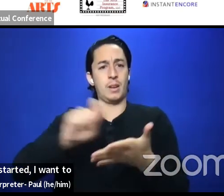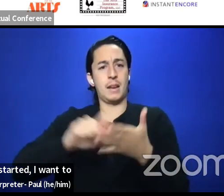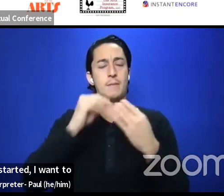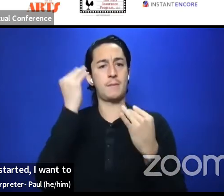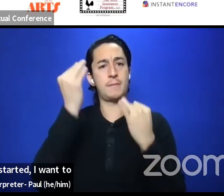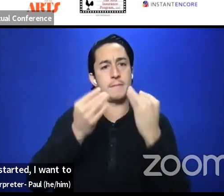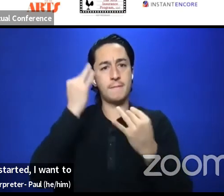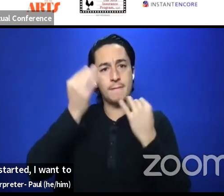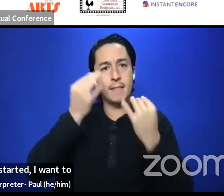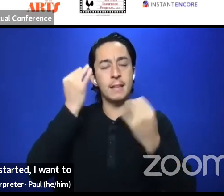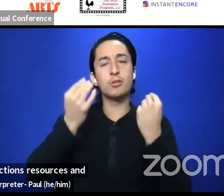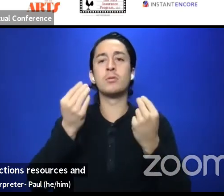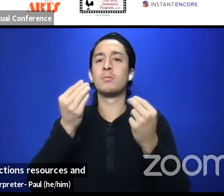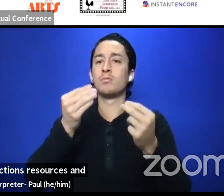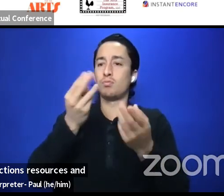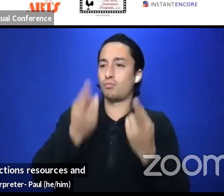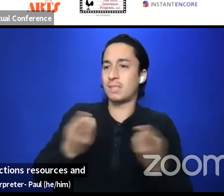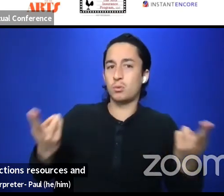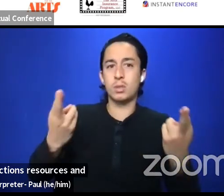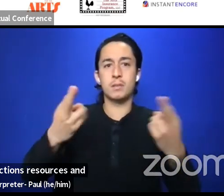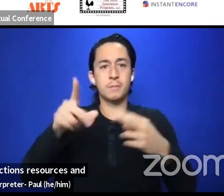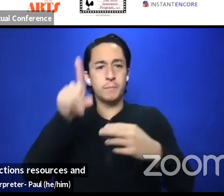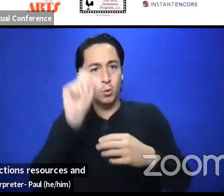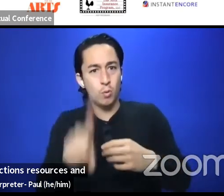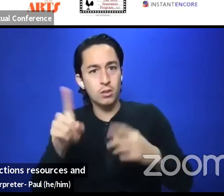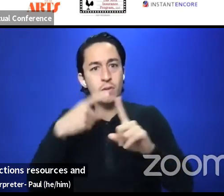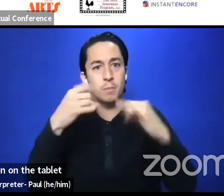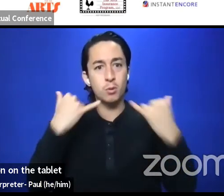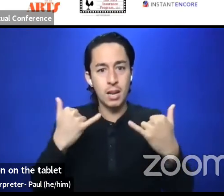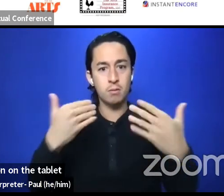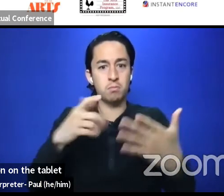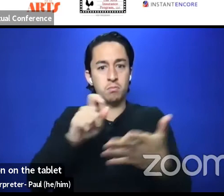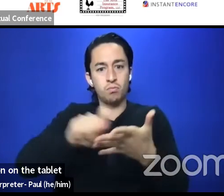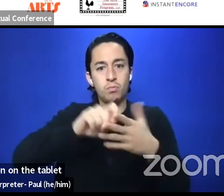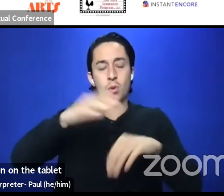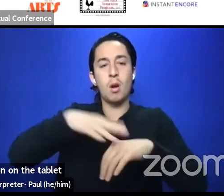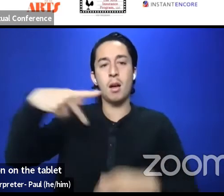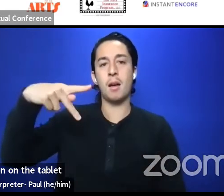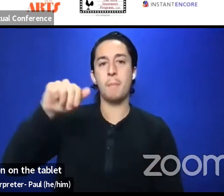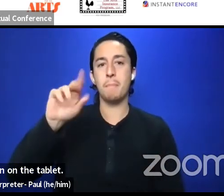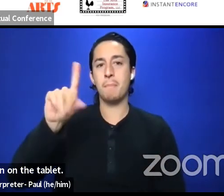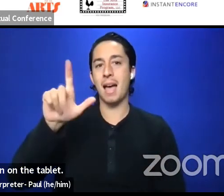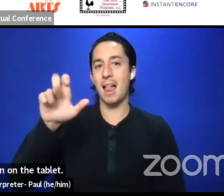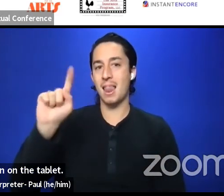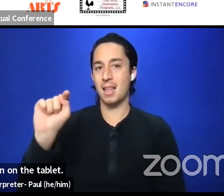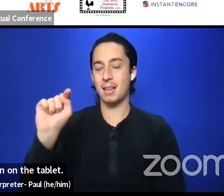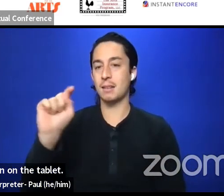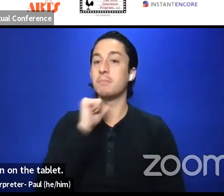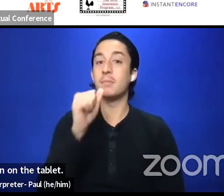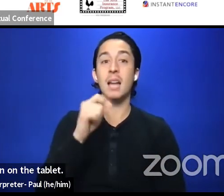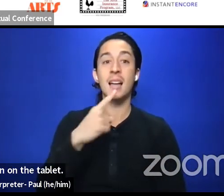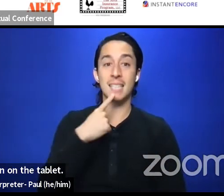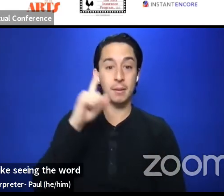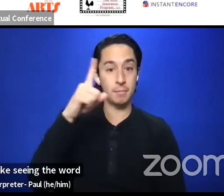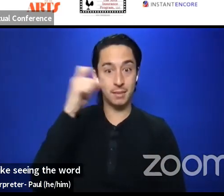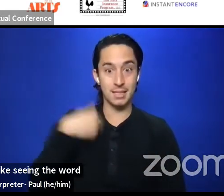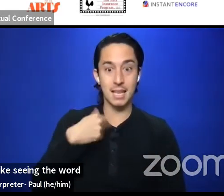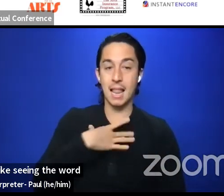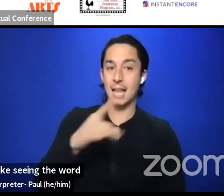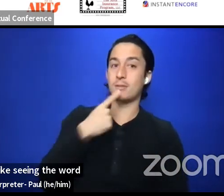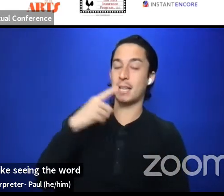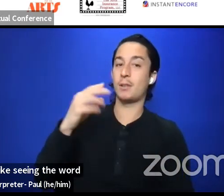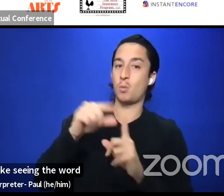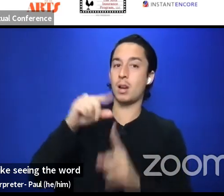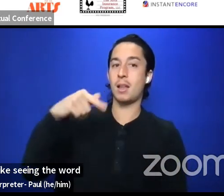questions from today's session on the Padlet. I'm not just saying that because I like saying the word Padlet, Padlet,